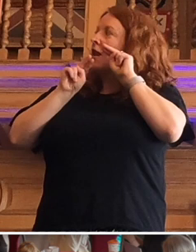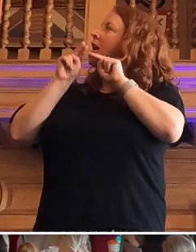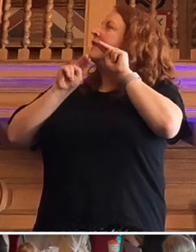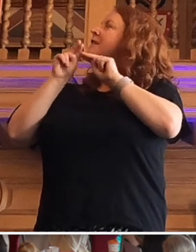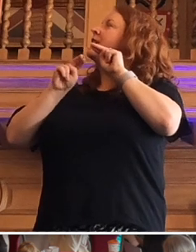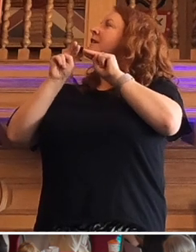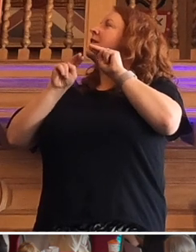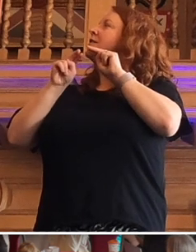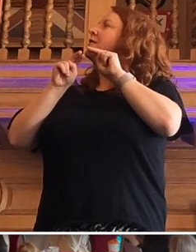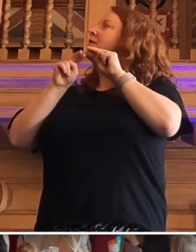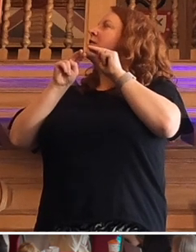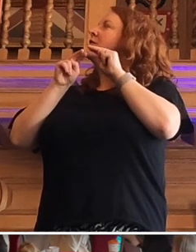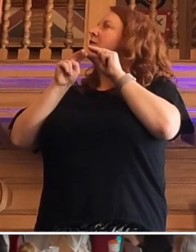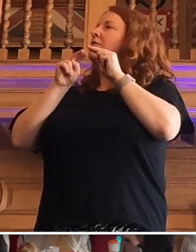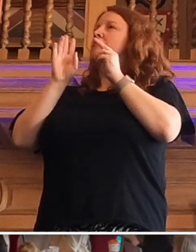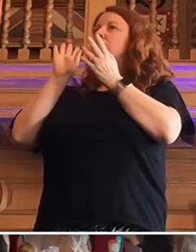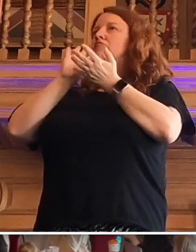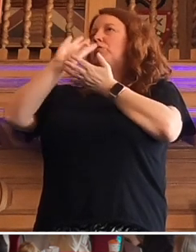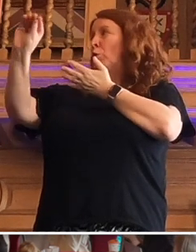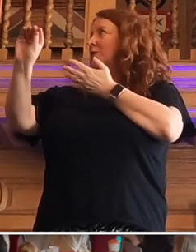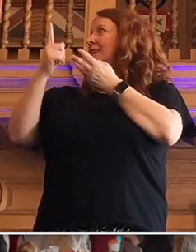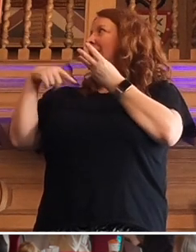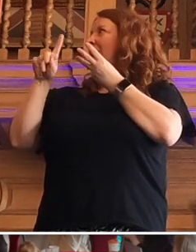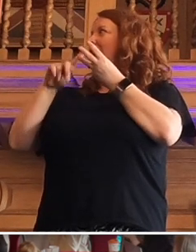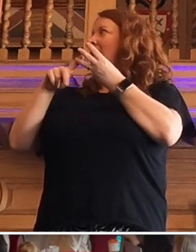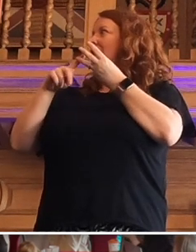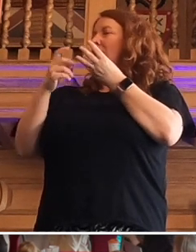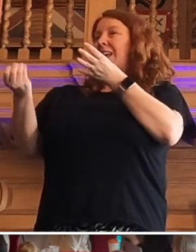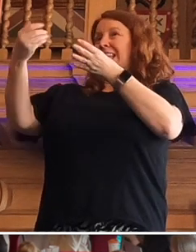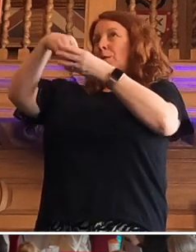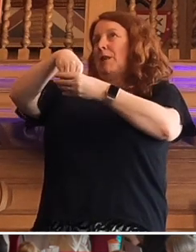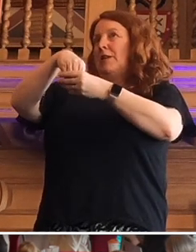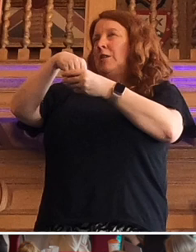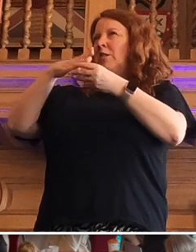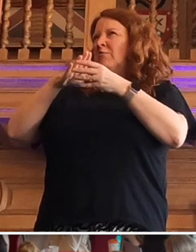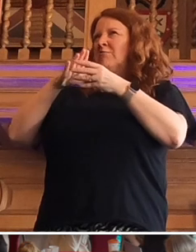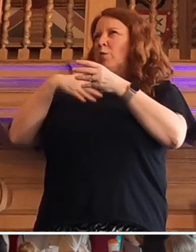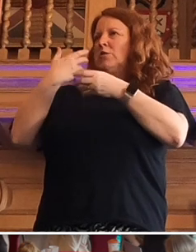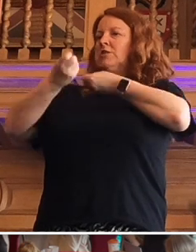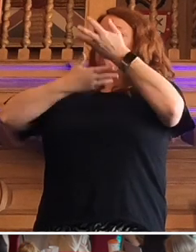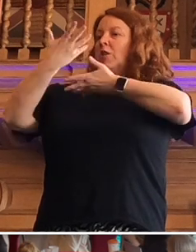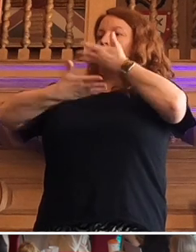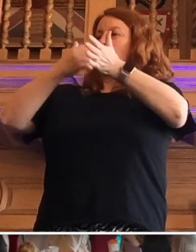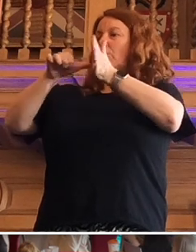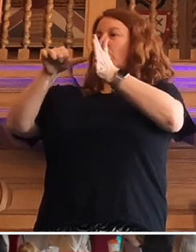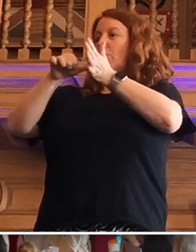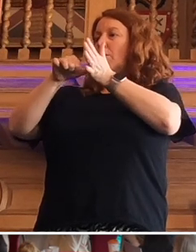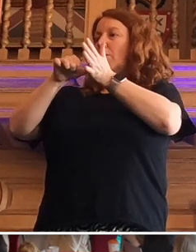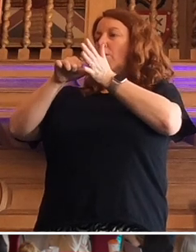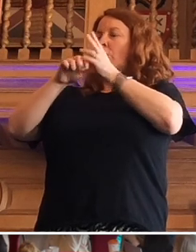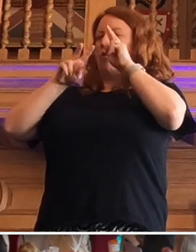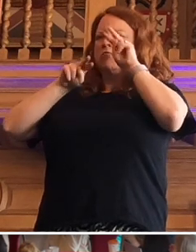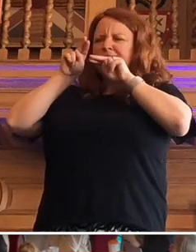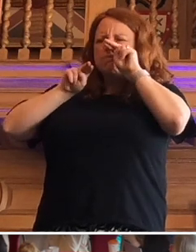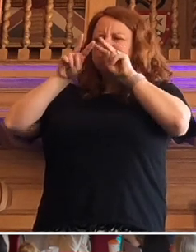And the implementing is a big part of it. Because we don't just want to describe the problem or analyze